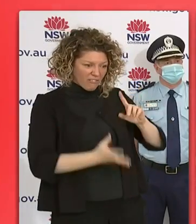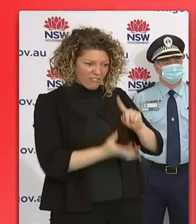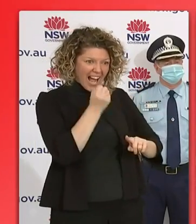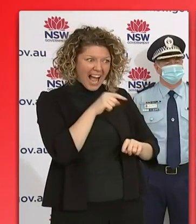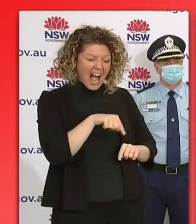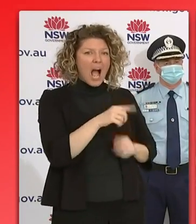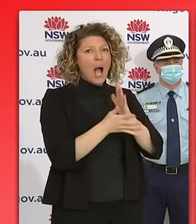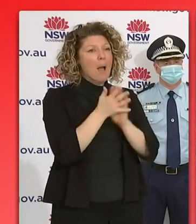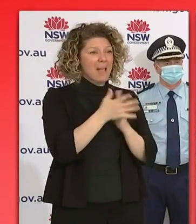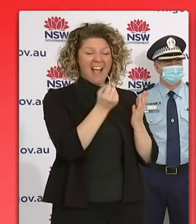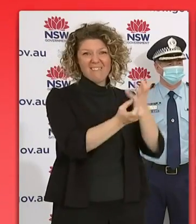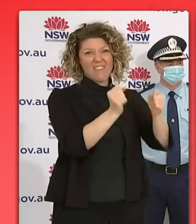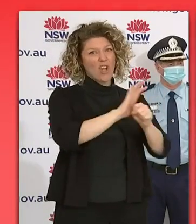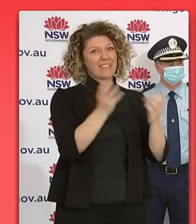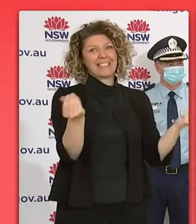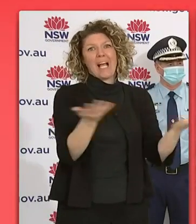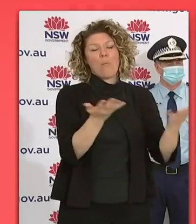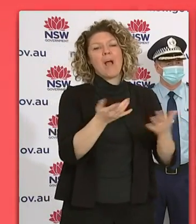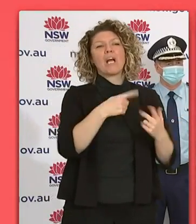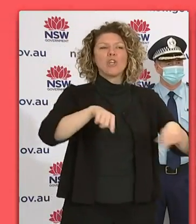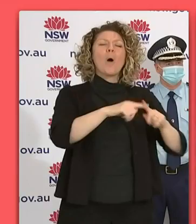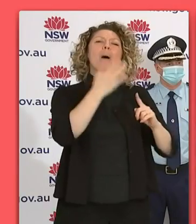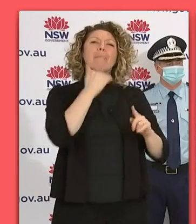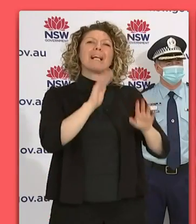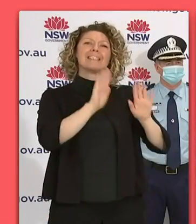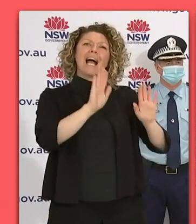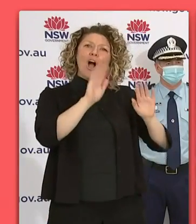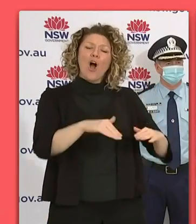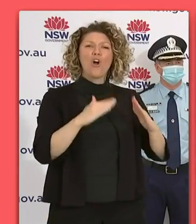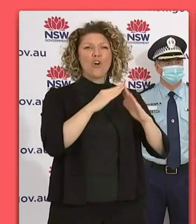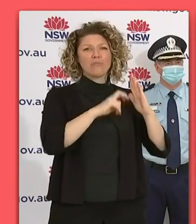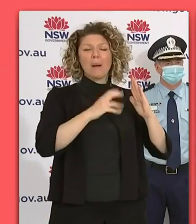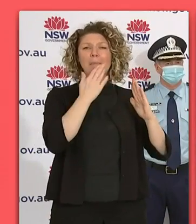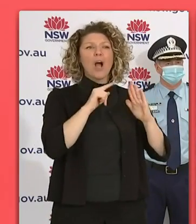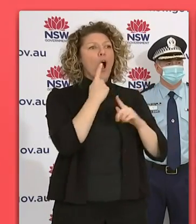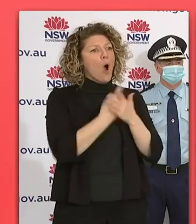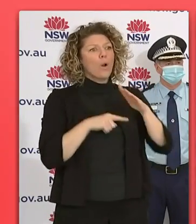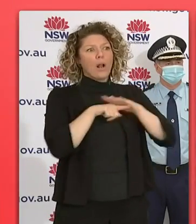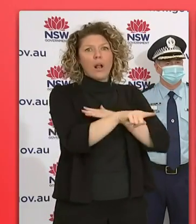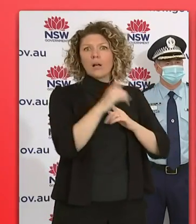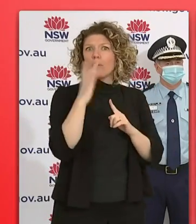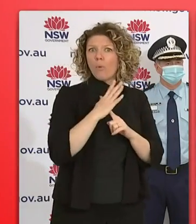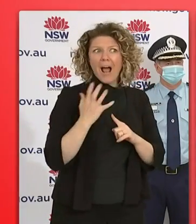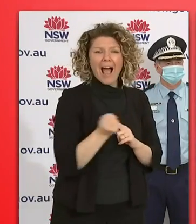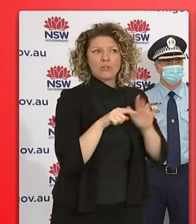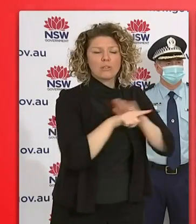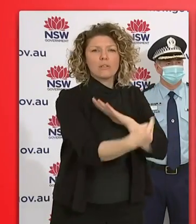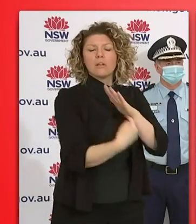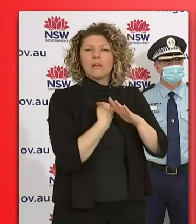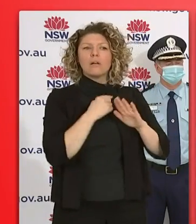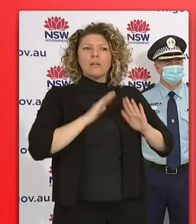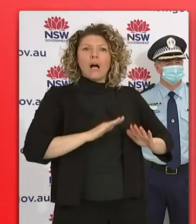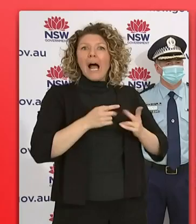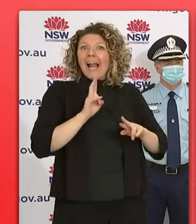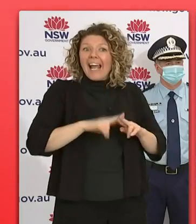Don't go out only for reasonable excuses. Please seek testing and please get vaccinated as soon as you have an